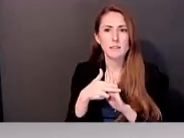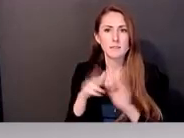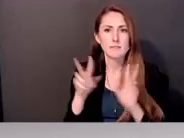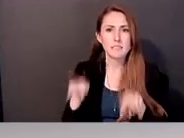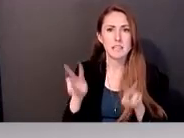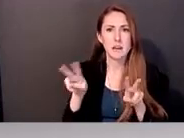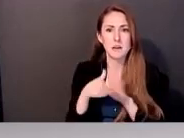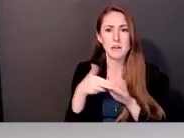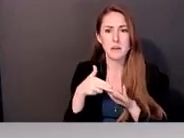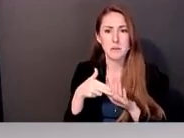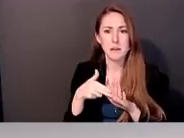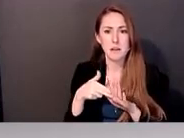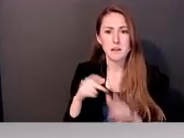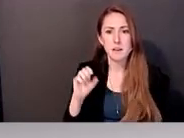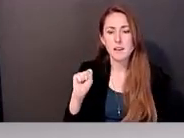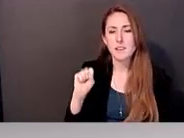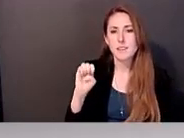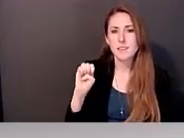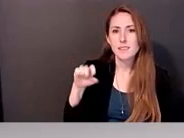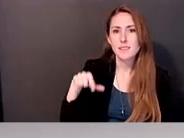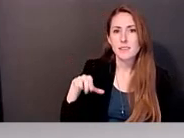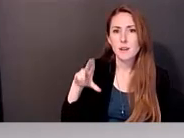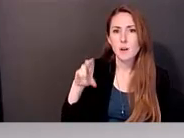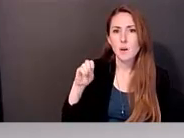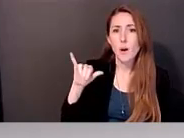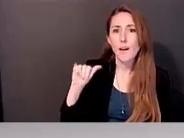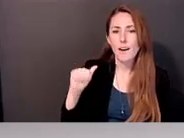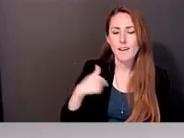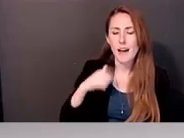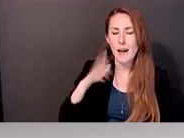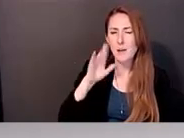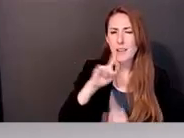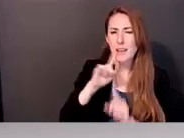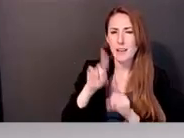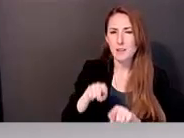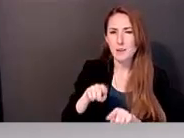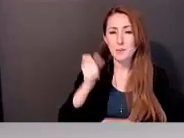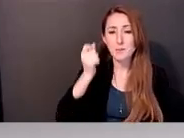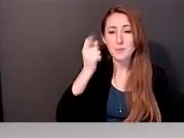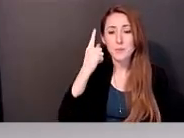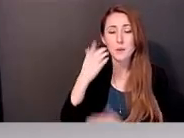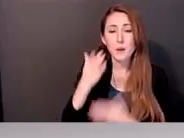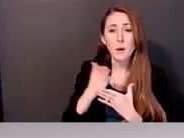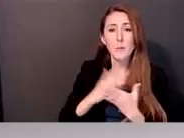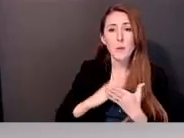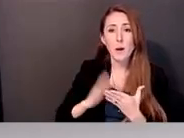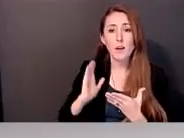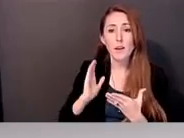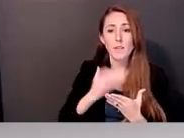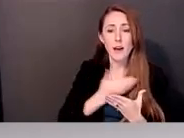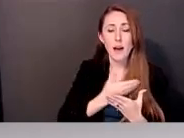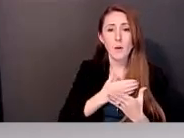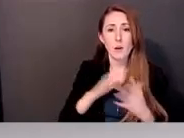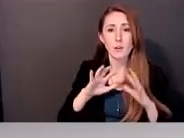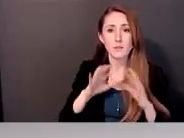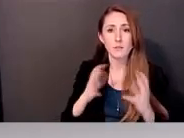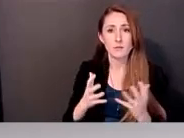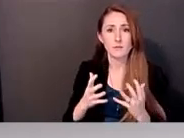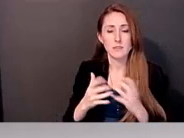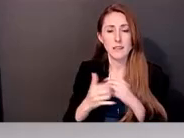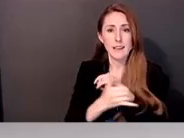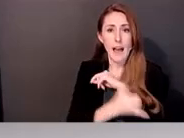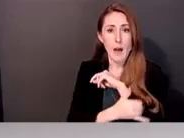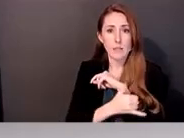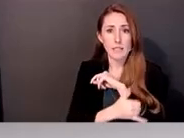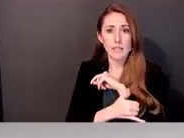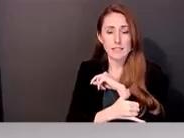I'm going to take this one. So this is Sequoia. And, um, as part of our makeup and down north county, which is, like I said, the most